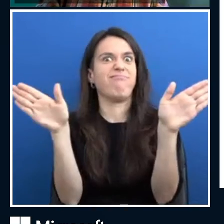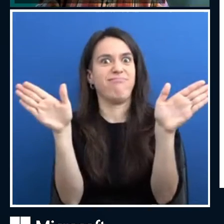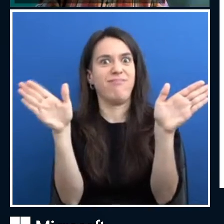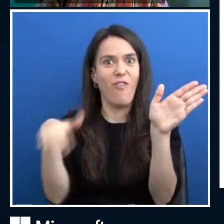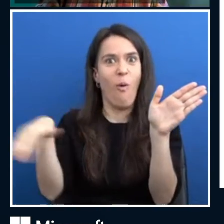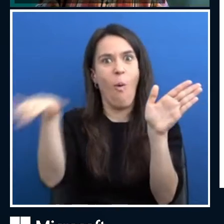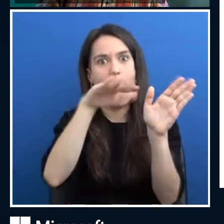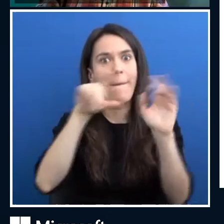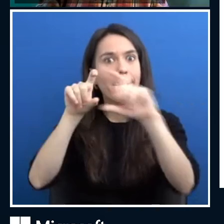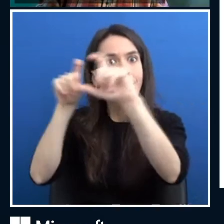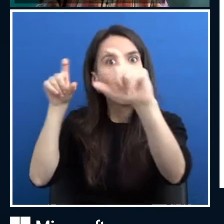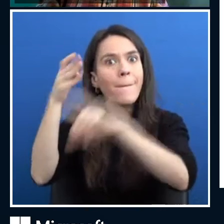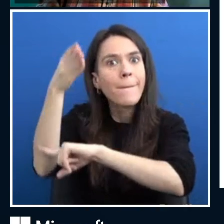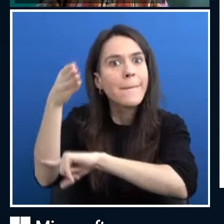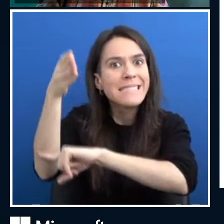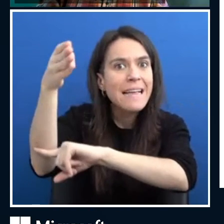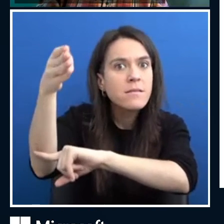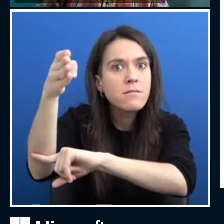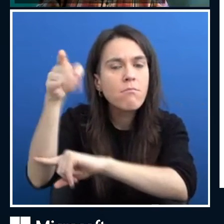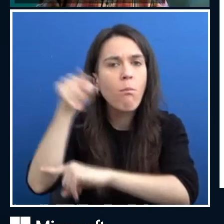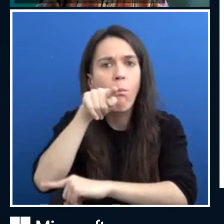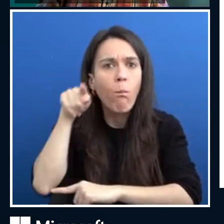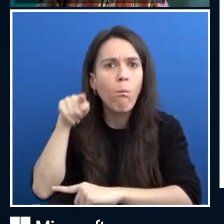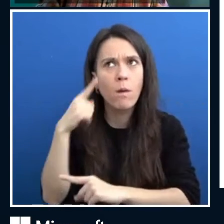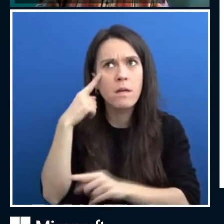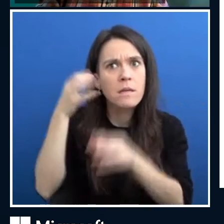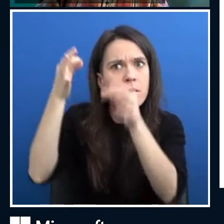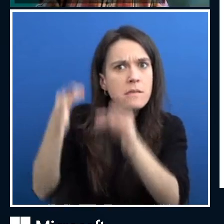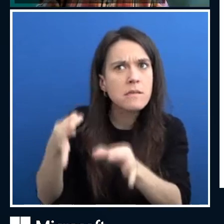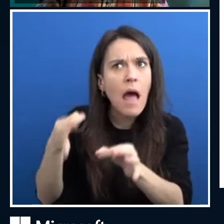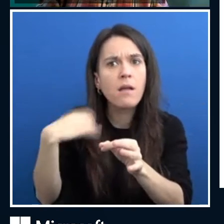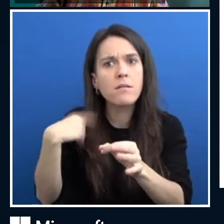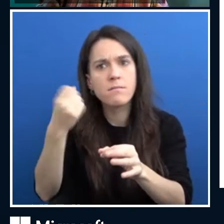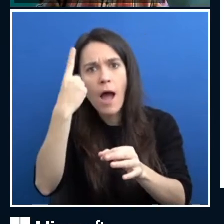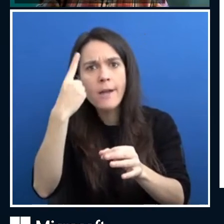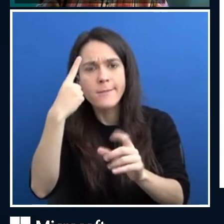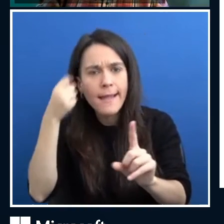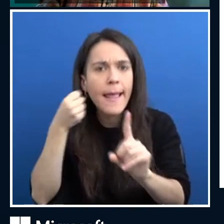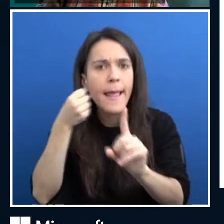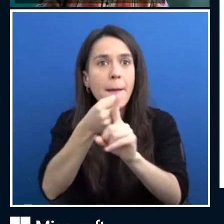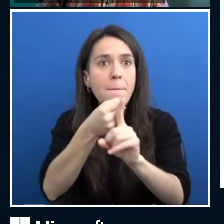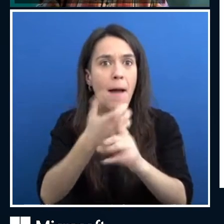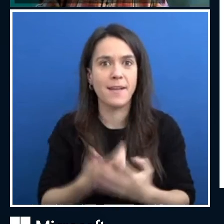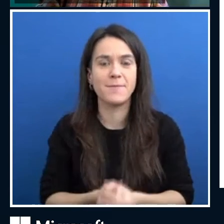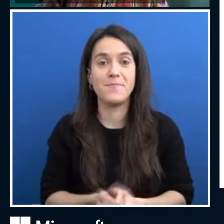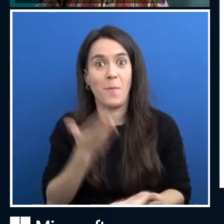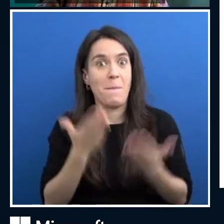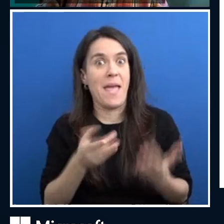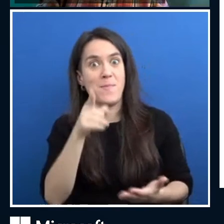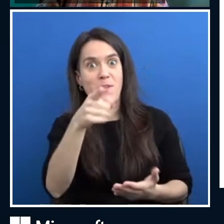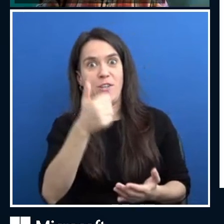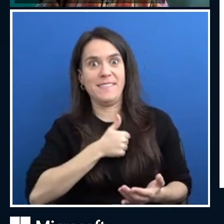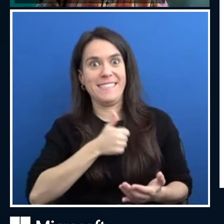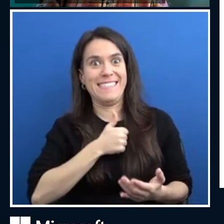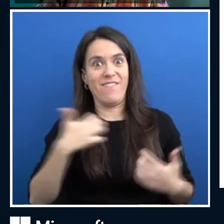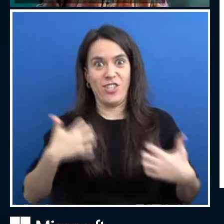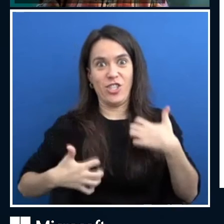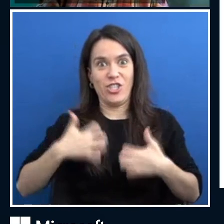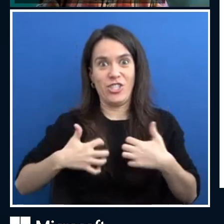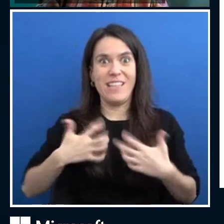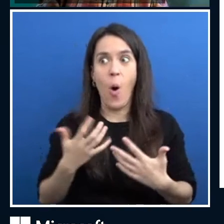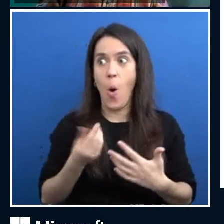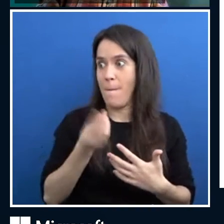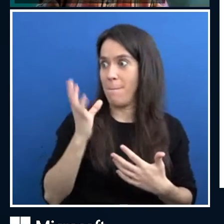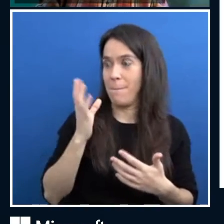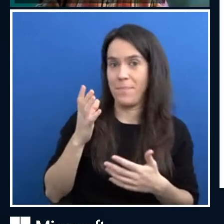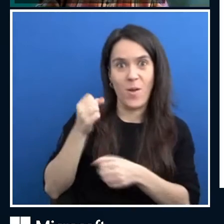making these decisions and understanding the impact. And so, um, if yourself, if you're interested or if other people around you that you're working with would